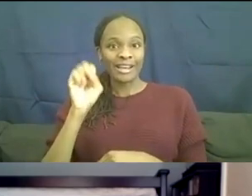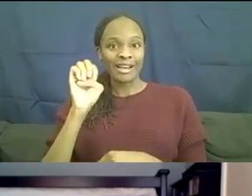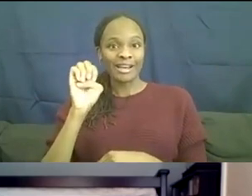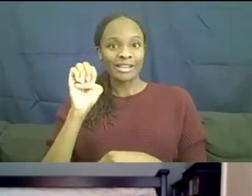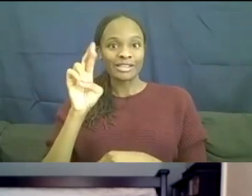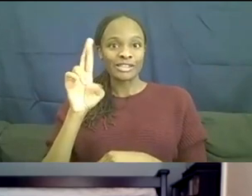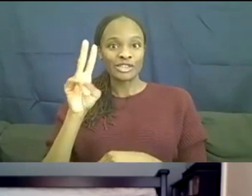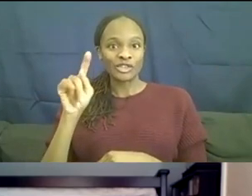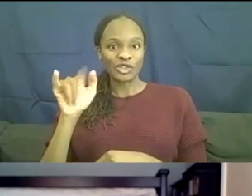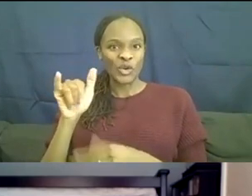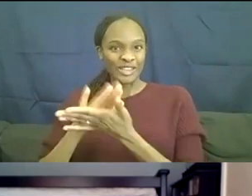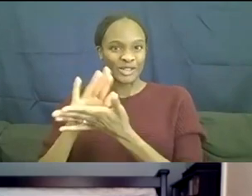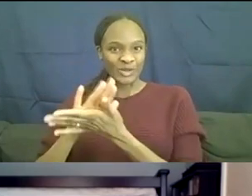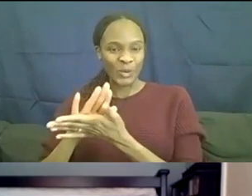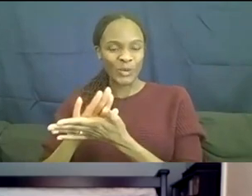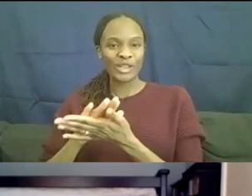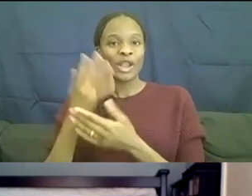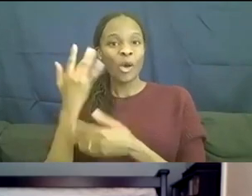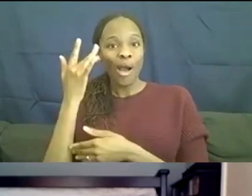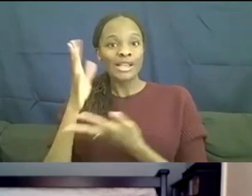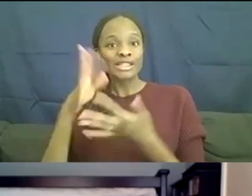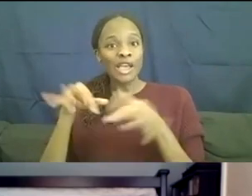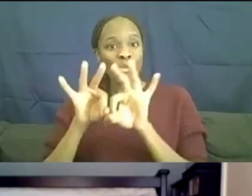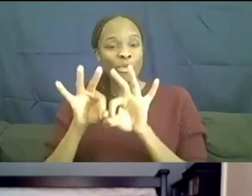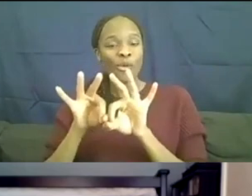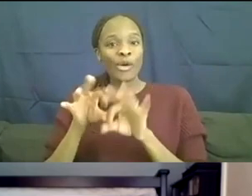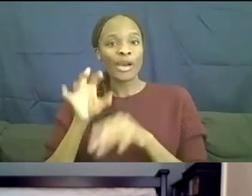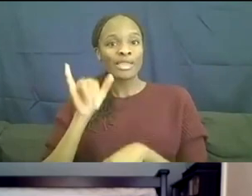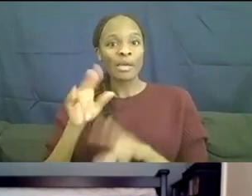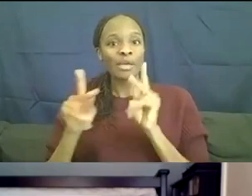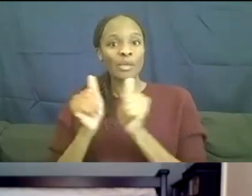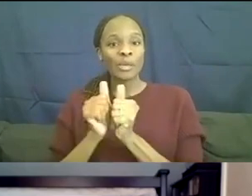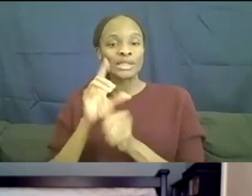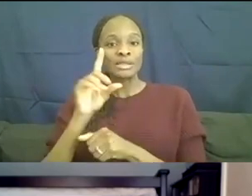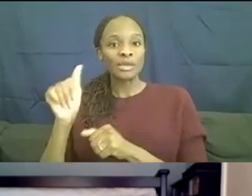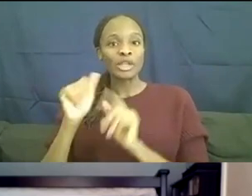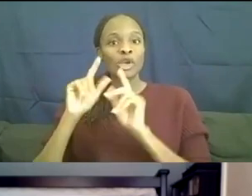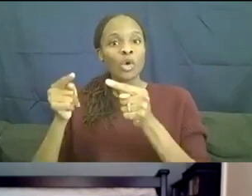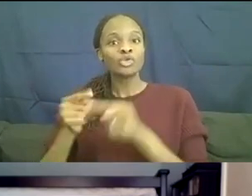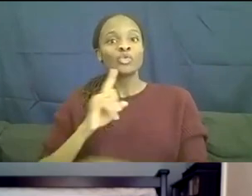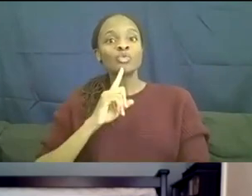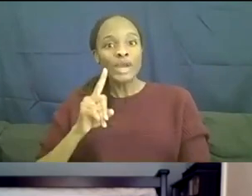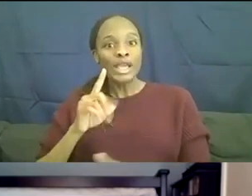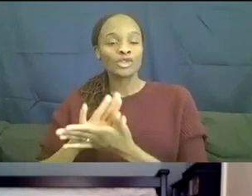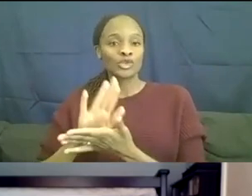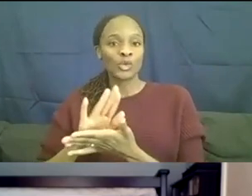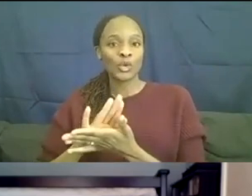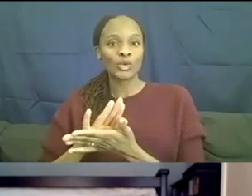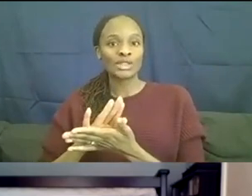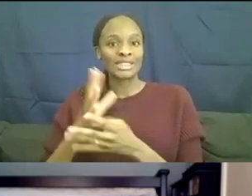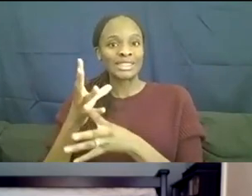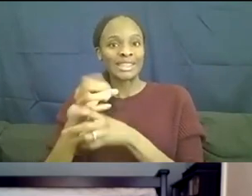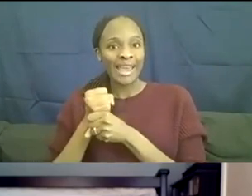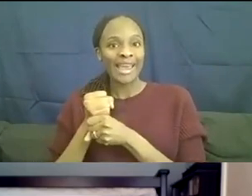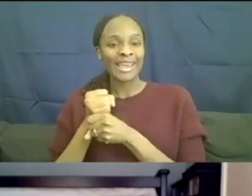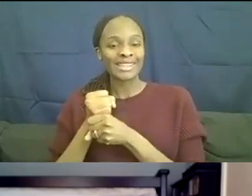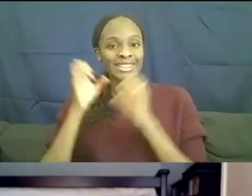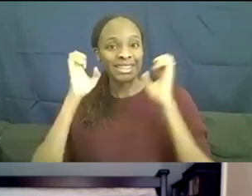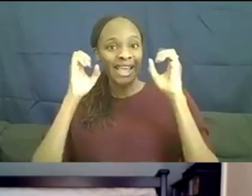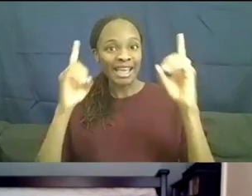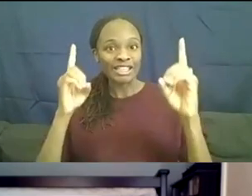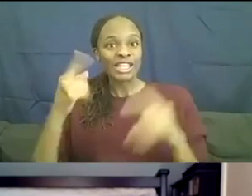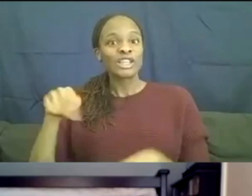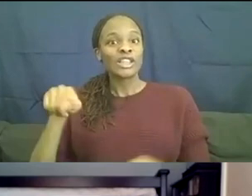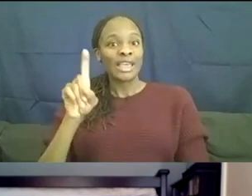people with disabilities be able to go to real schools in order to get the education